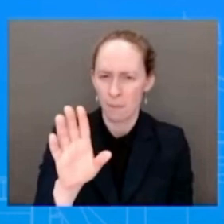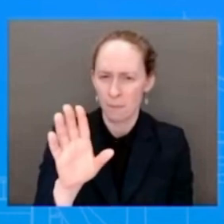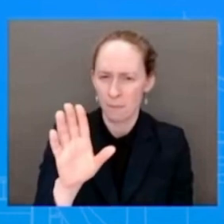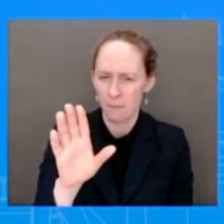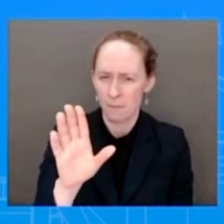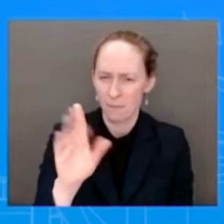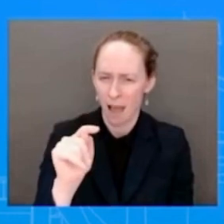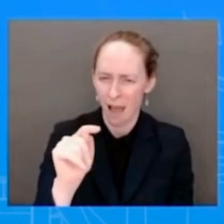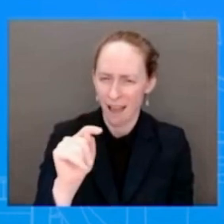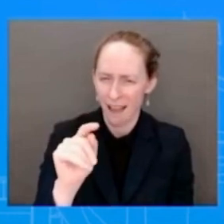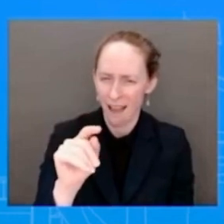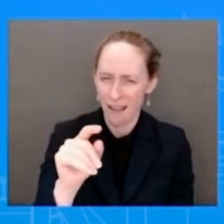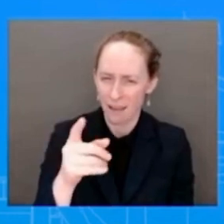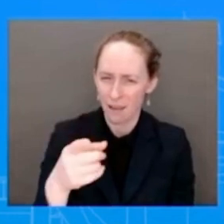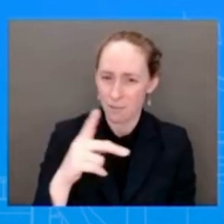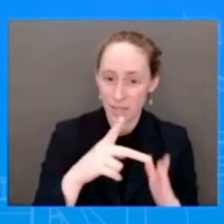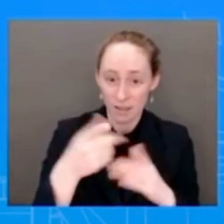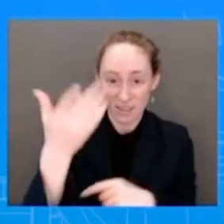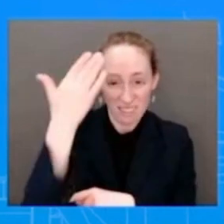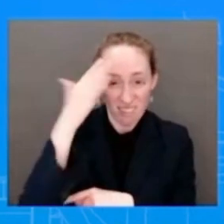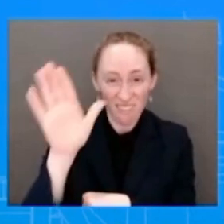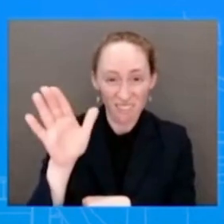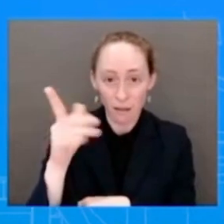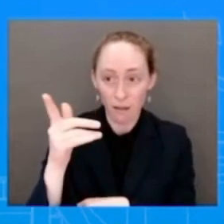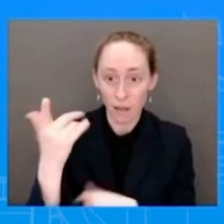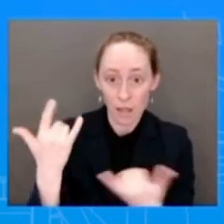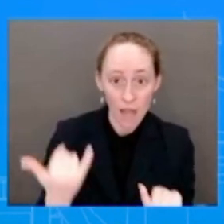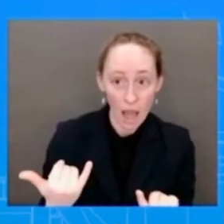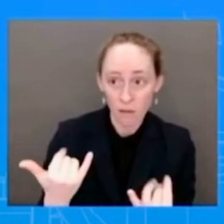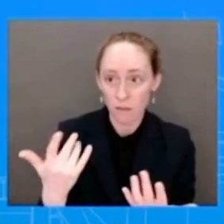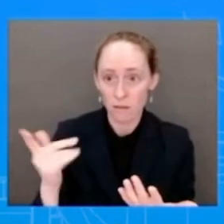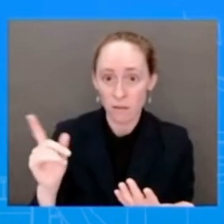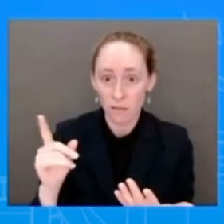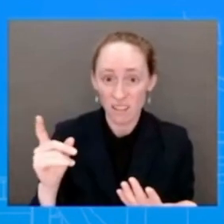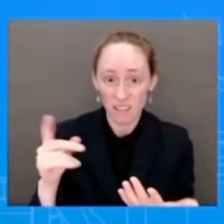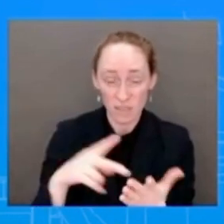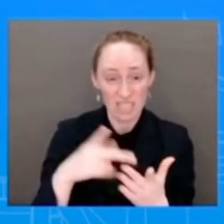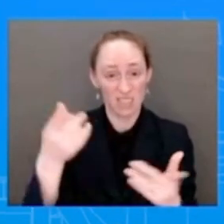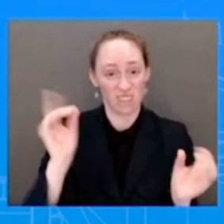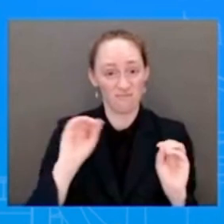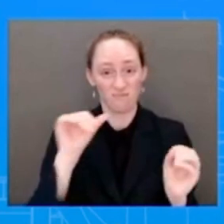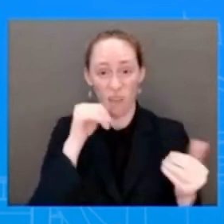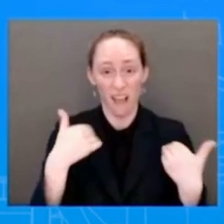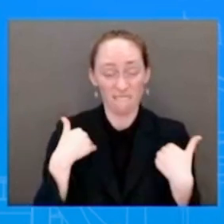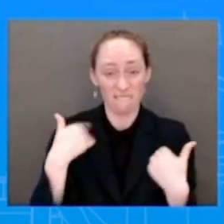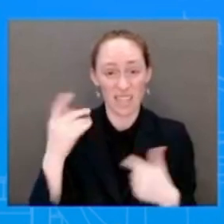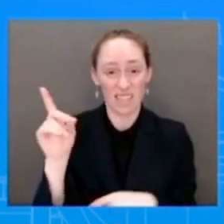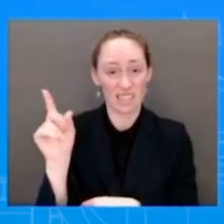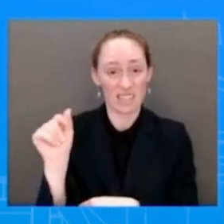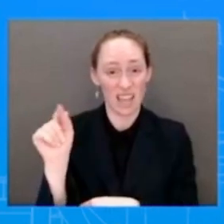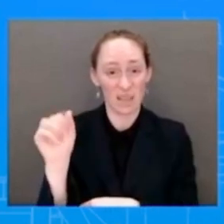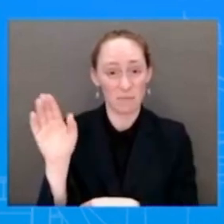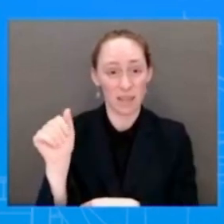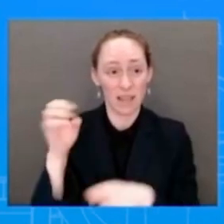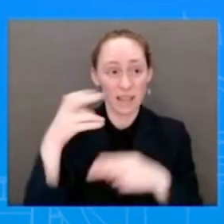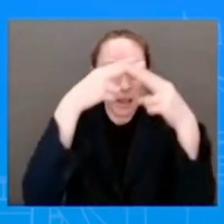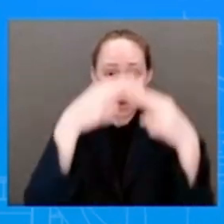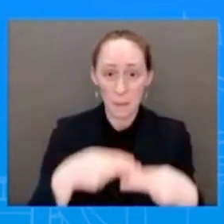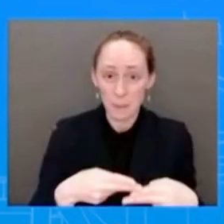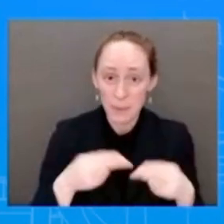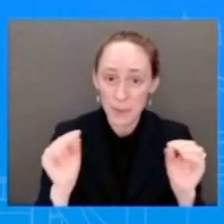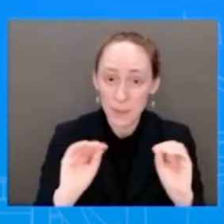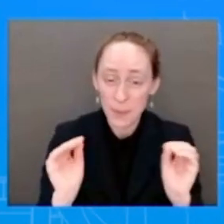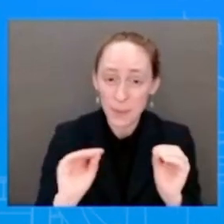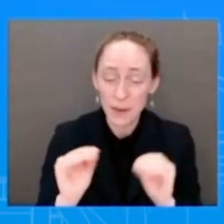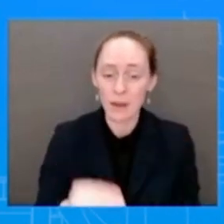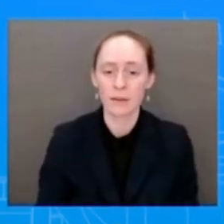it not yet? What I'm saying to you is I just have to go back to the team to answer this in a way that answers any questions that you may have on the database.